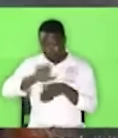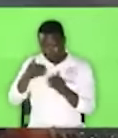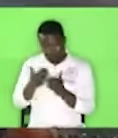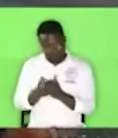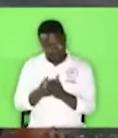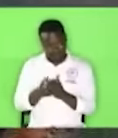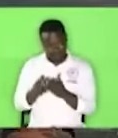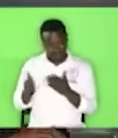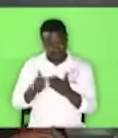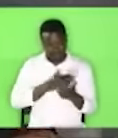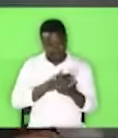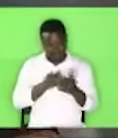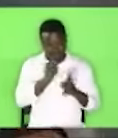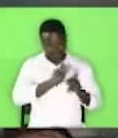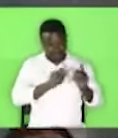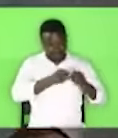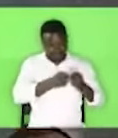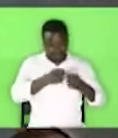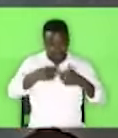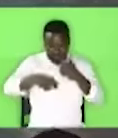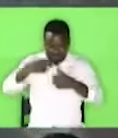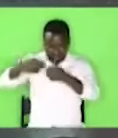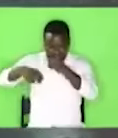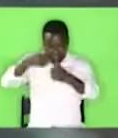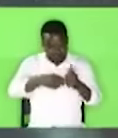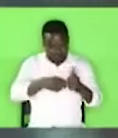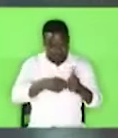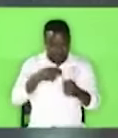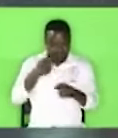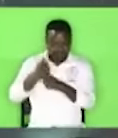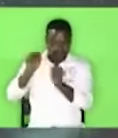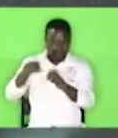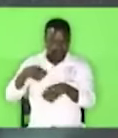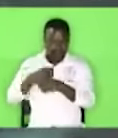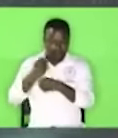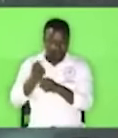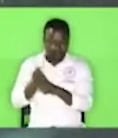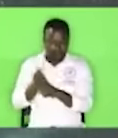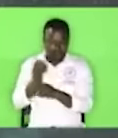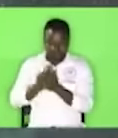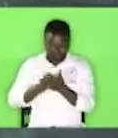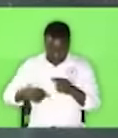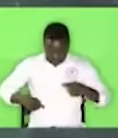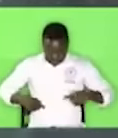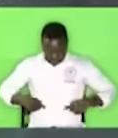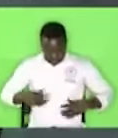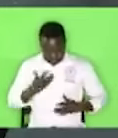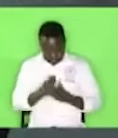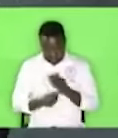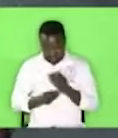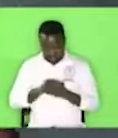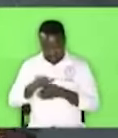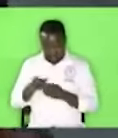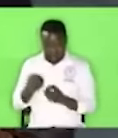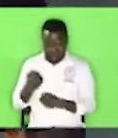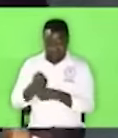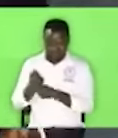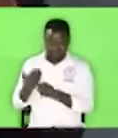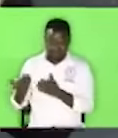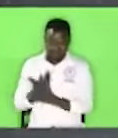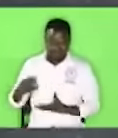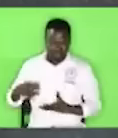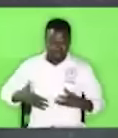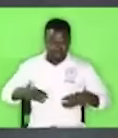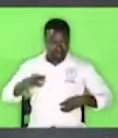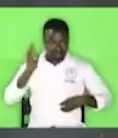vessels to create organs yes ah this lady